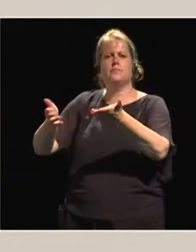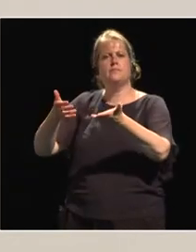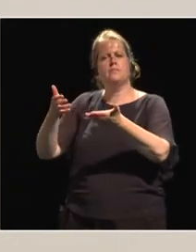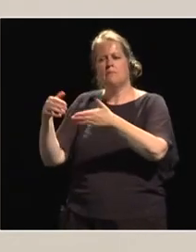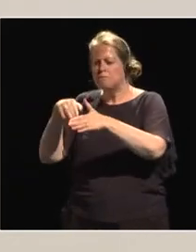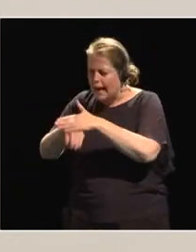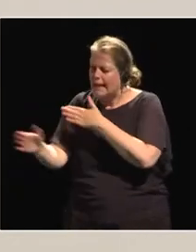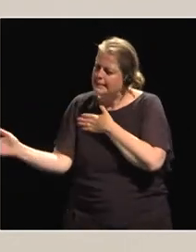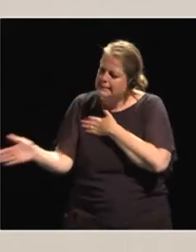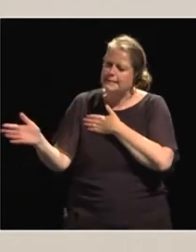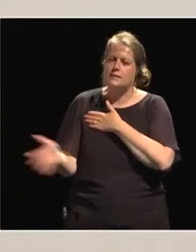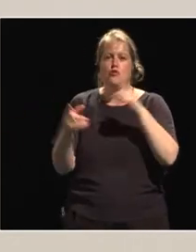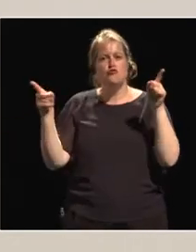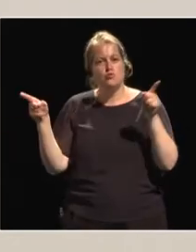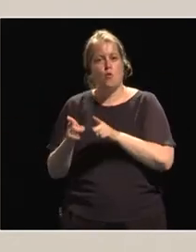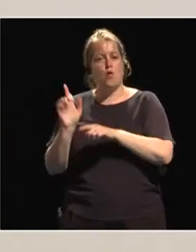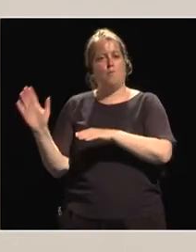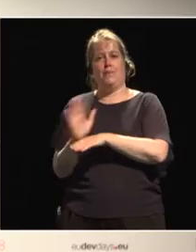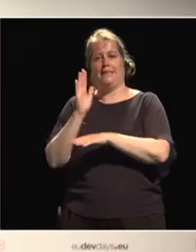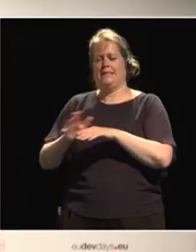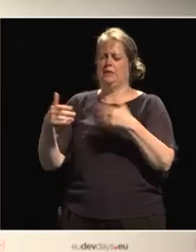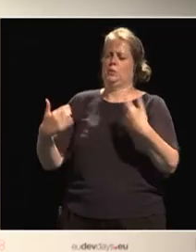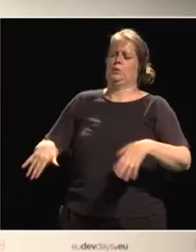really very important.